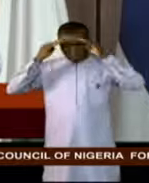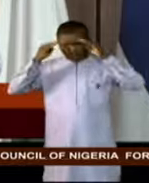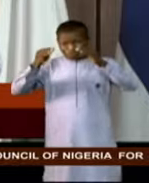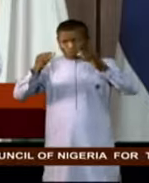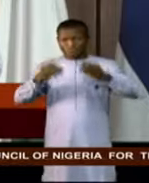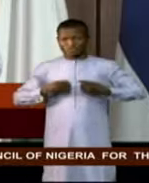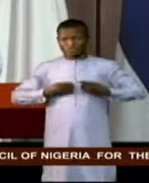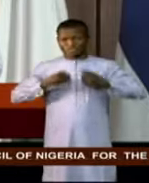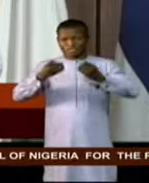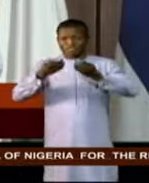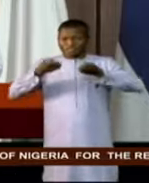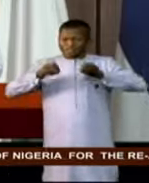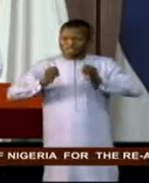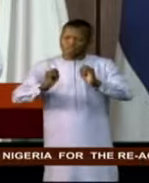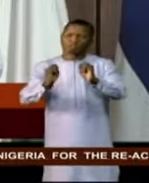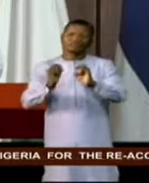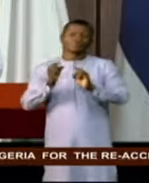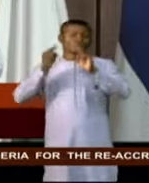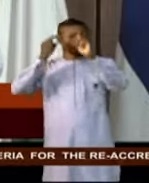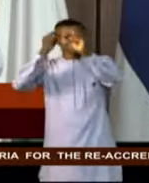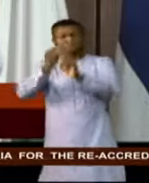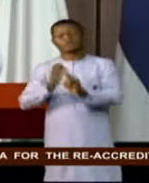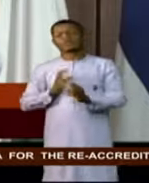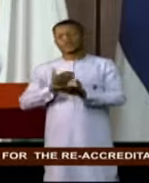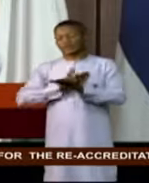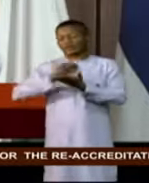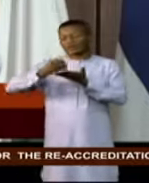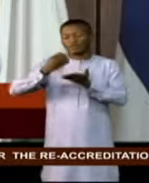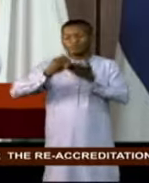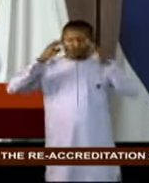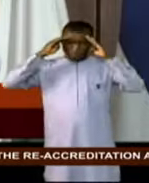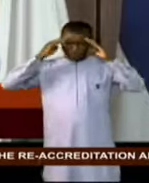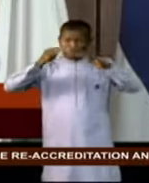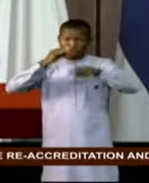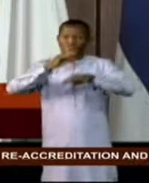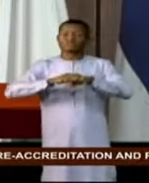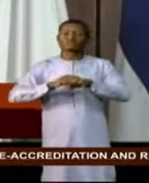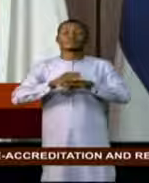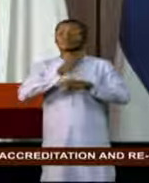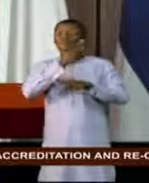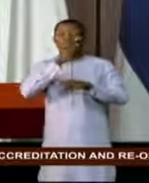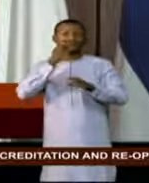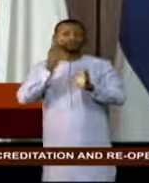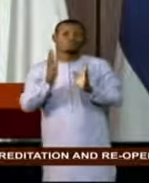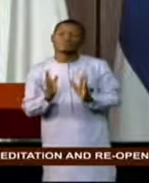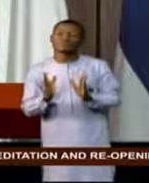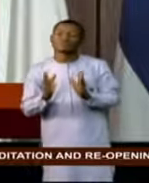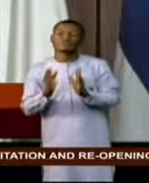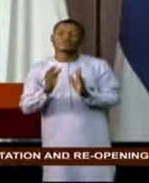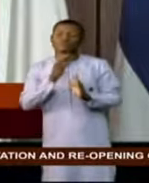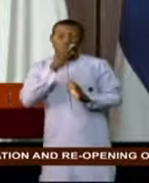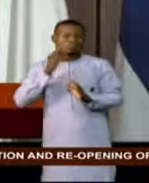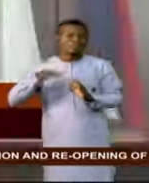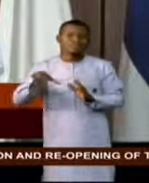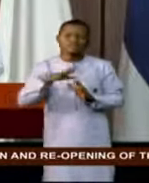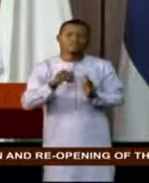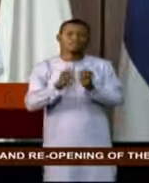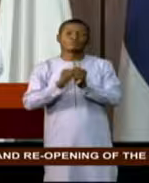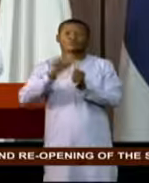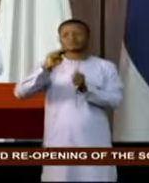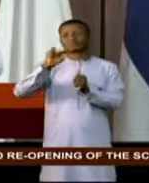towards diversifying our economy, focusing on agriculture and the mining sectors.